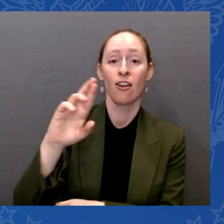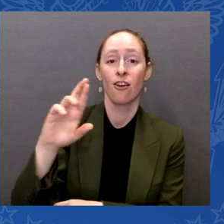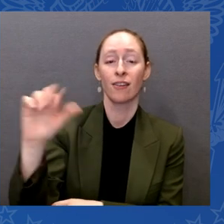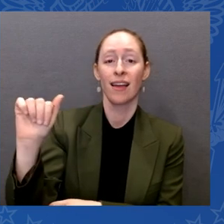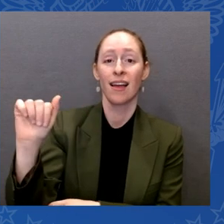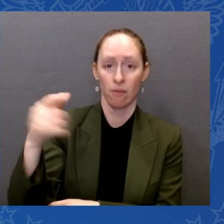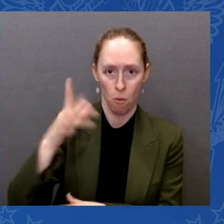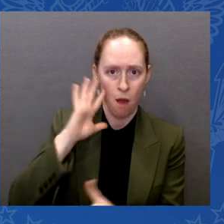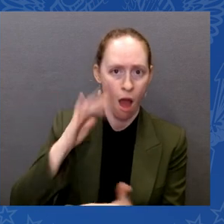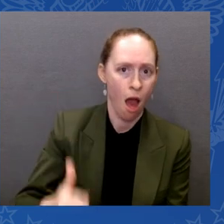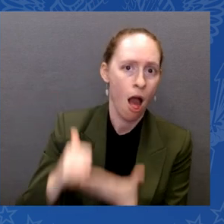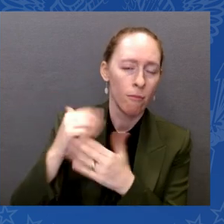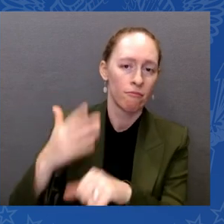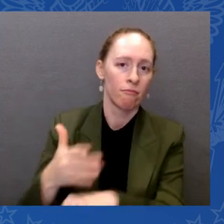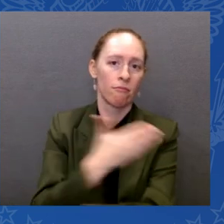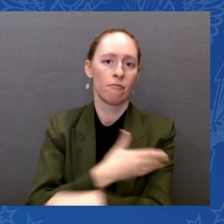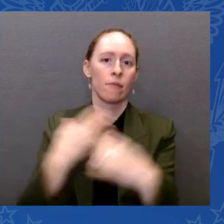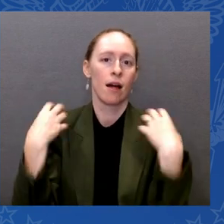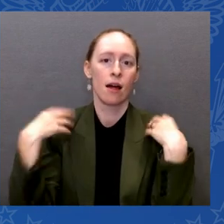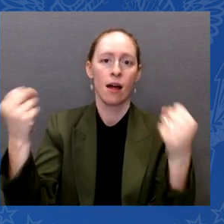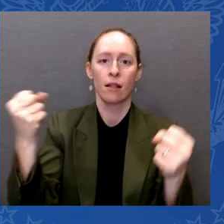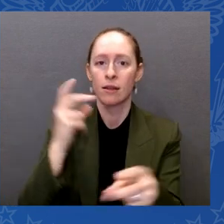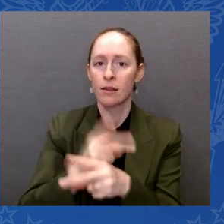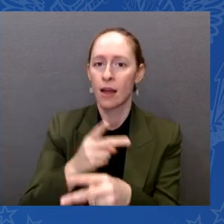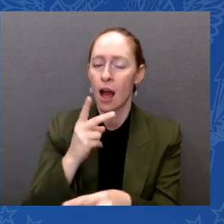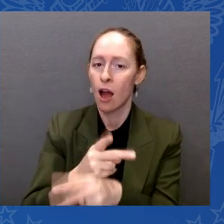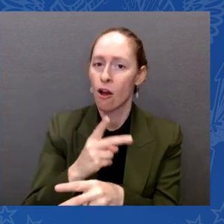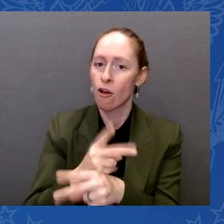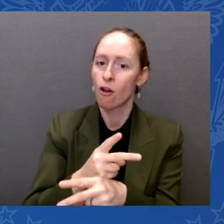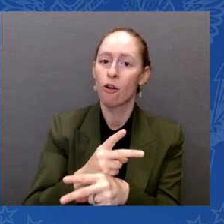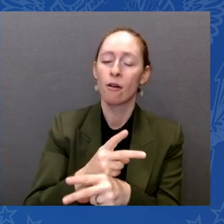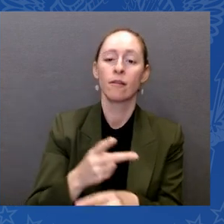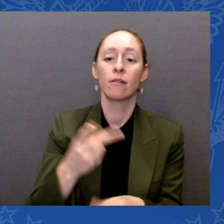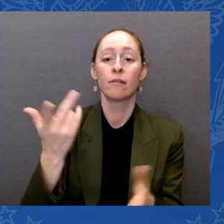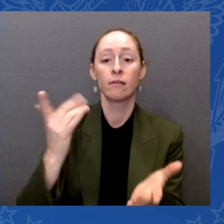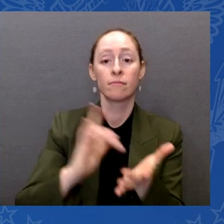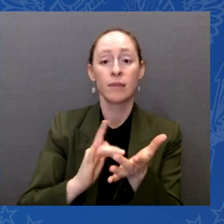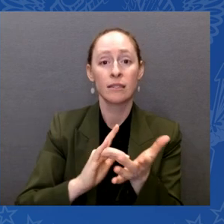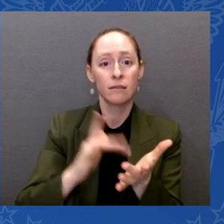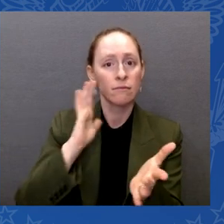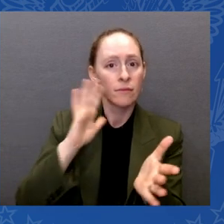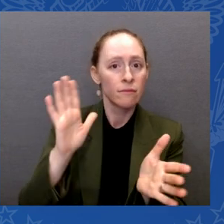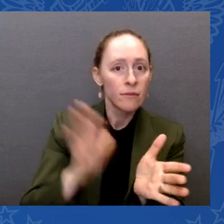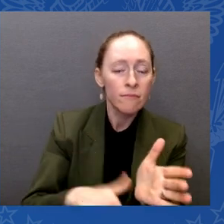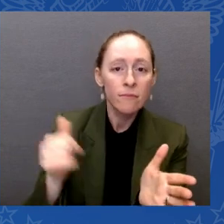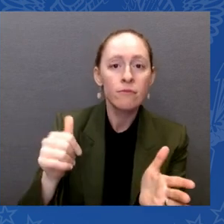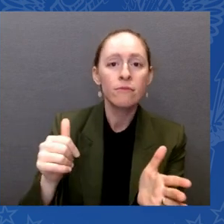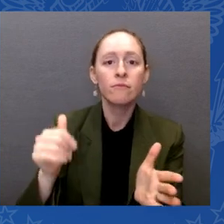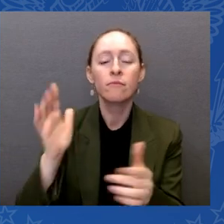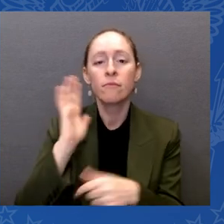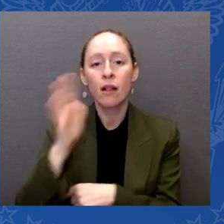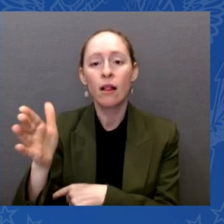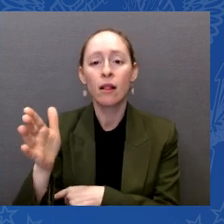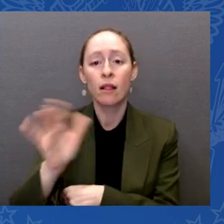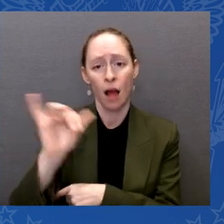and to make sure the biggest corporations begin to pay their fair share in taxes. There's more we're doing.